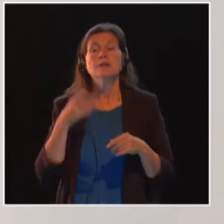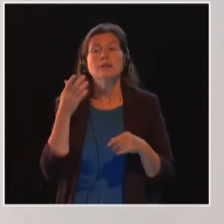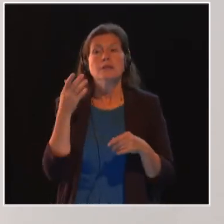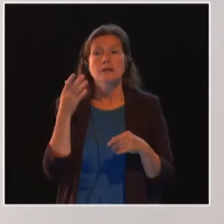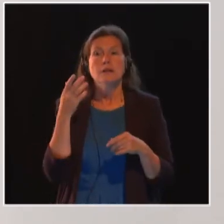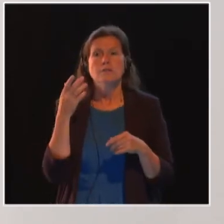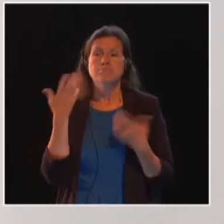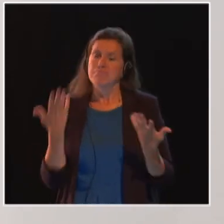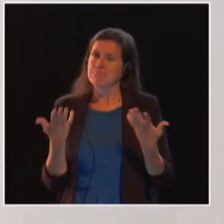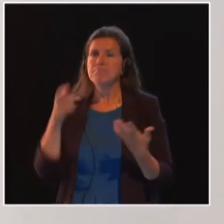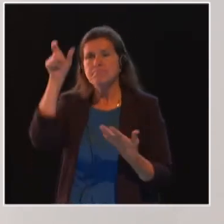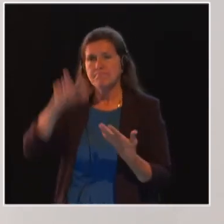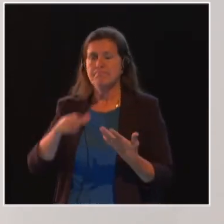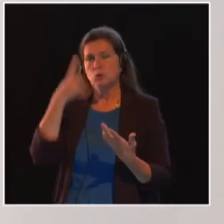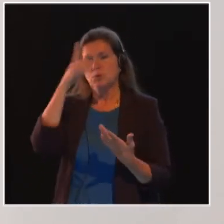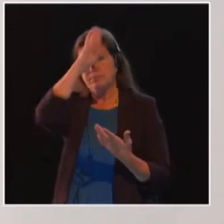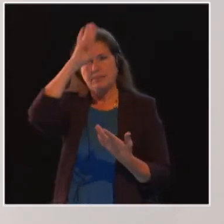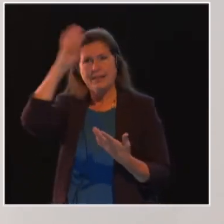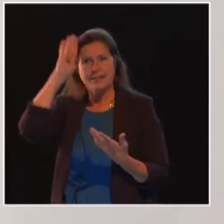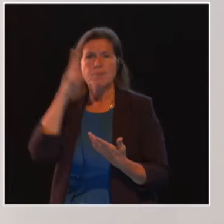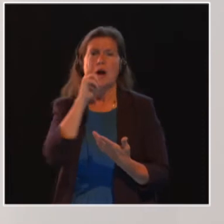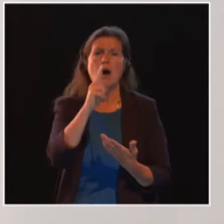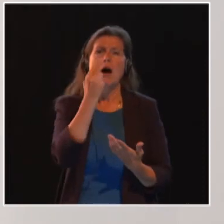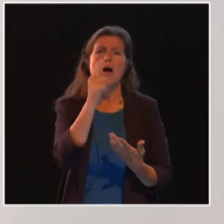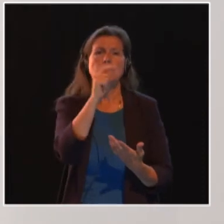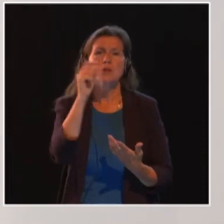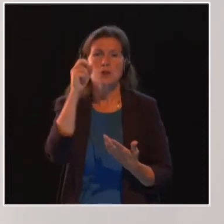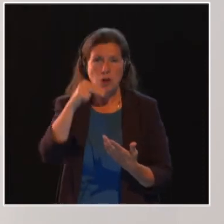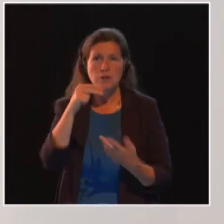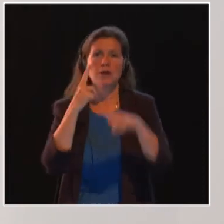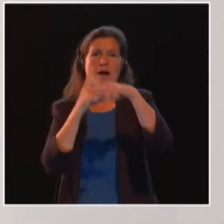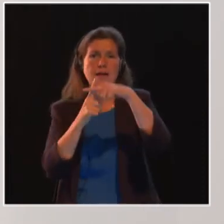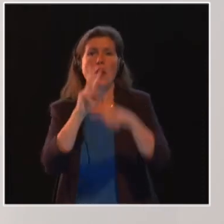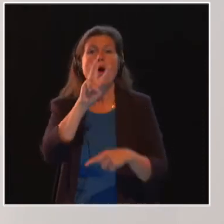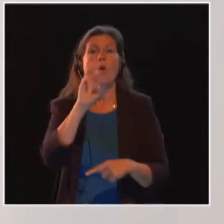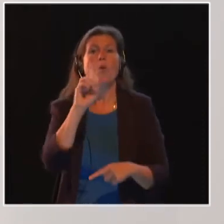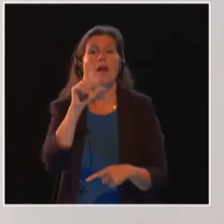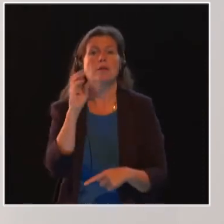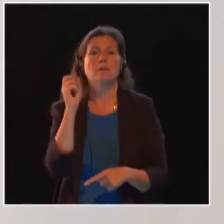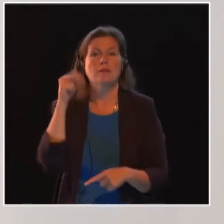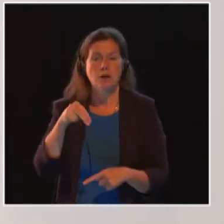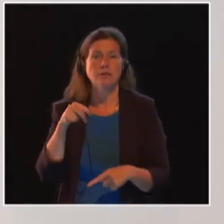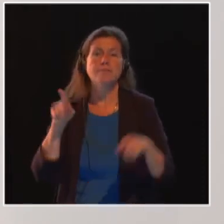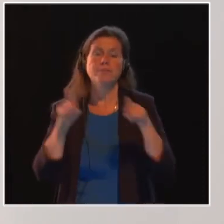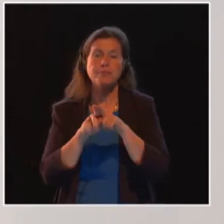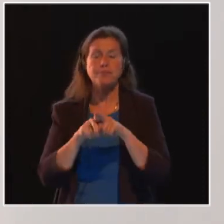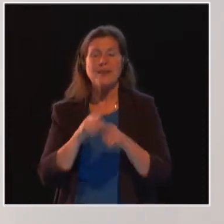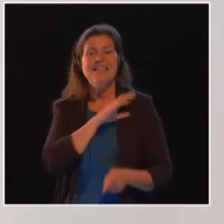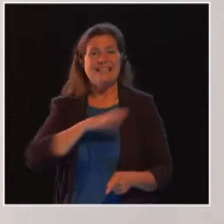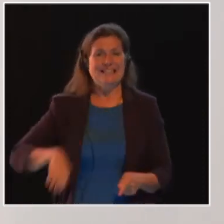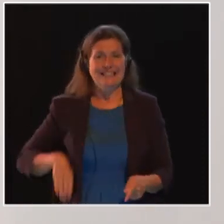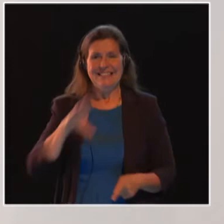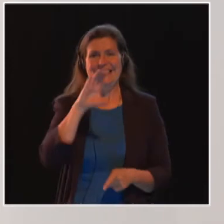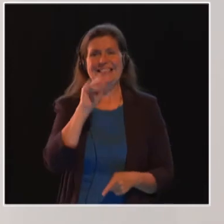by two academics called Hutton and Weldon. The paper's called The Civic Origins of Progressive